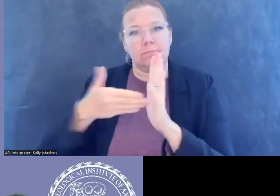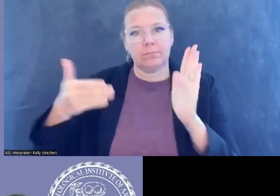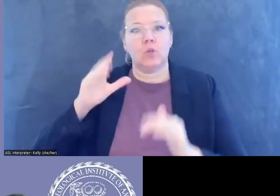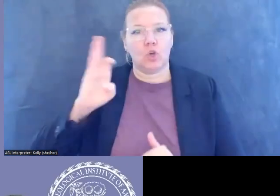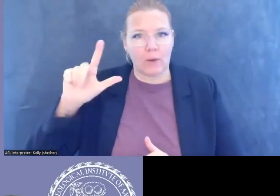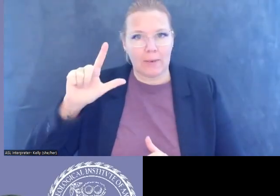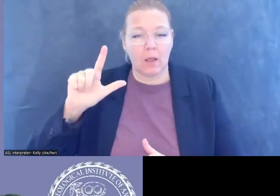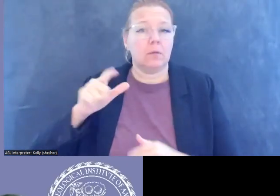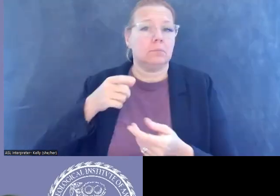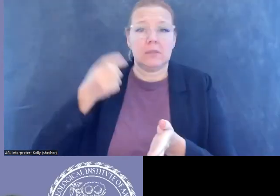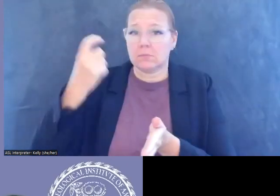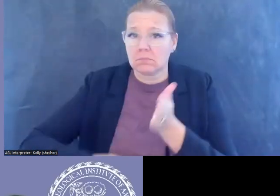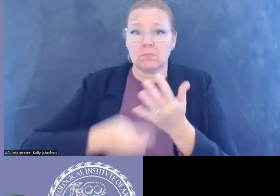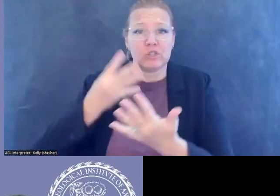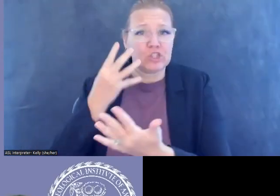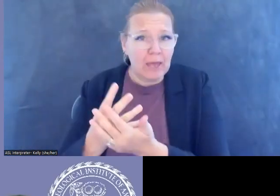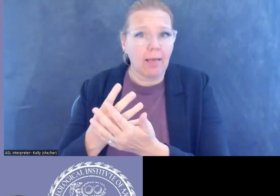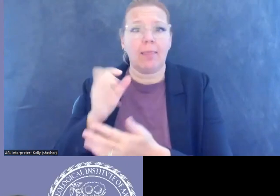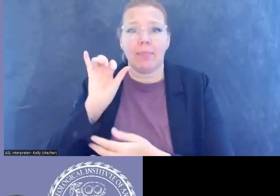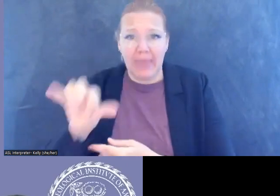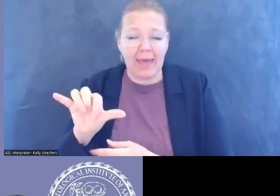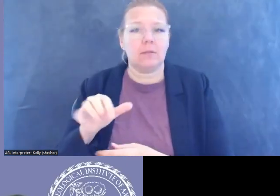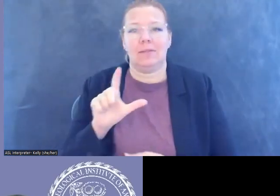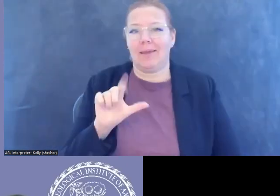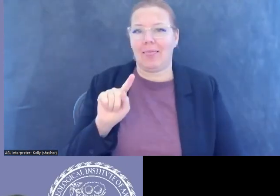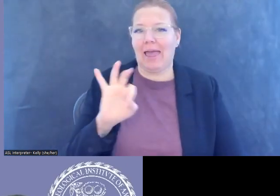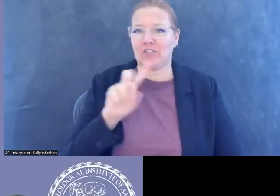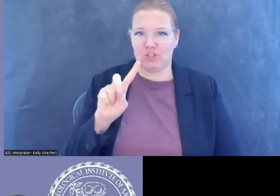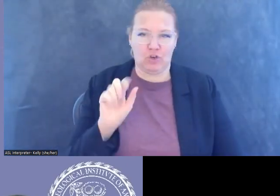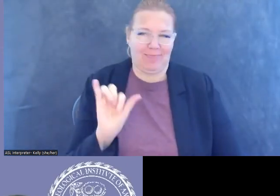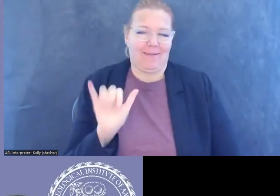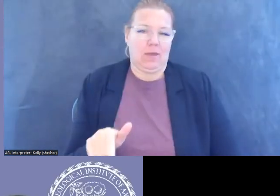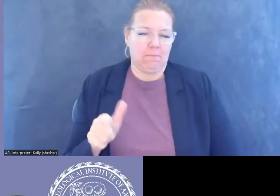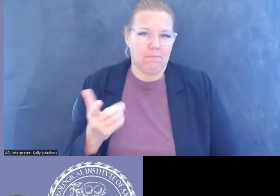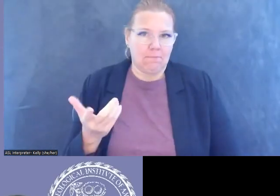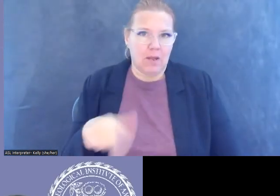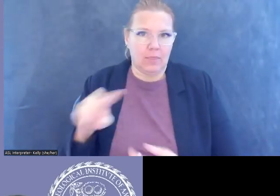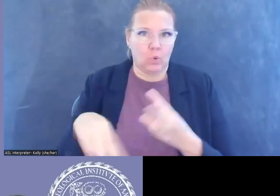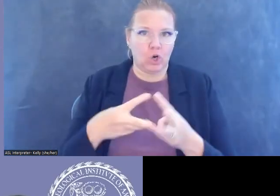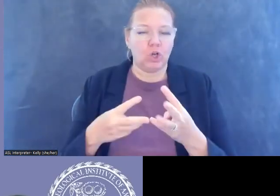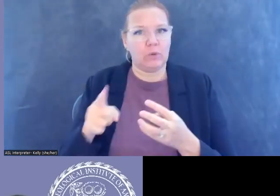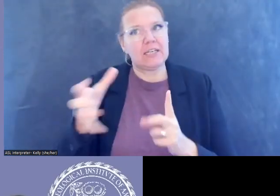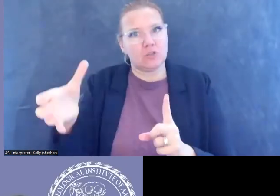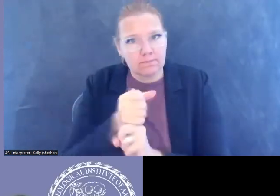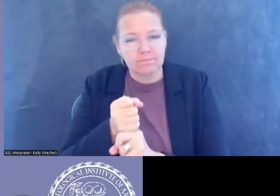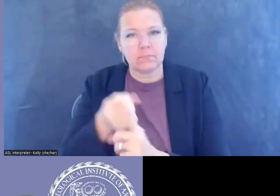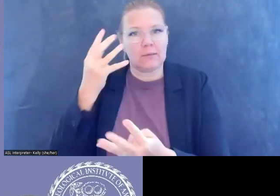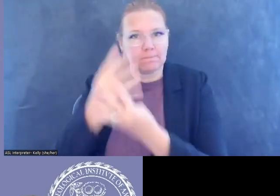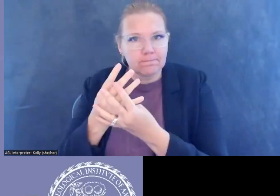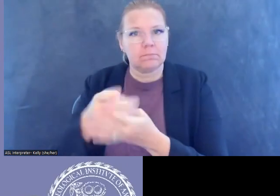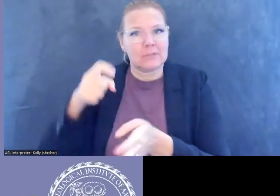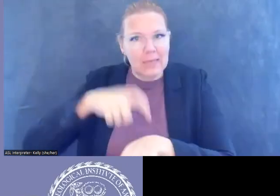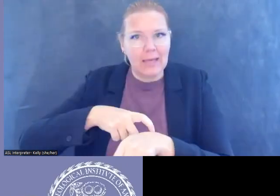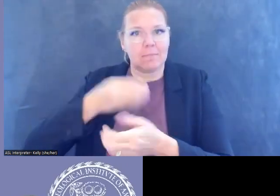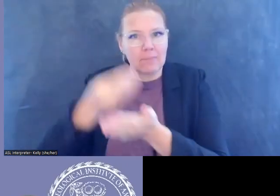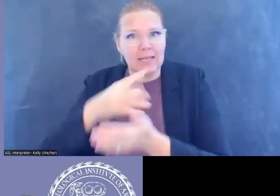purchasers, nothing like this, but the Latchfords of the world. So the indictment was a very big deal. It's very unfortunate